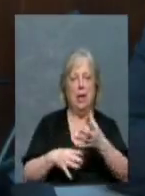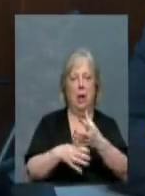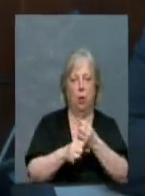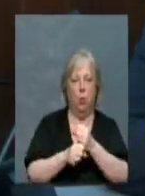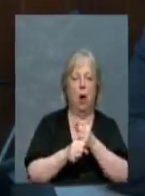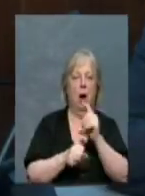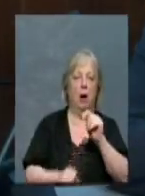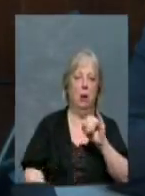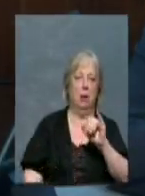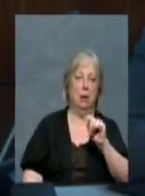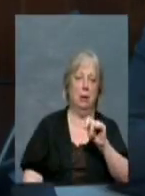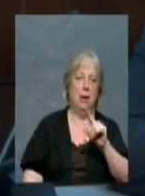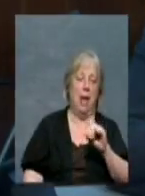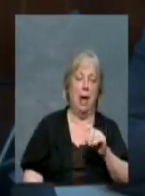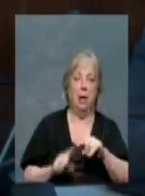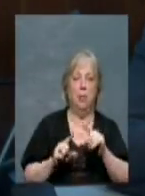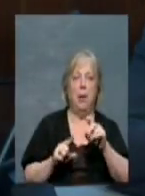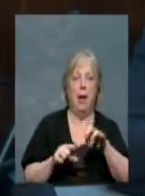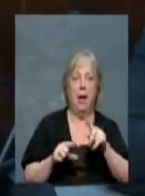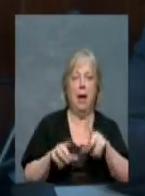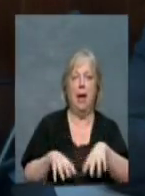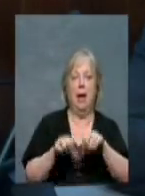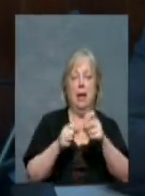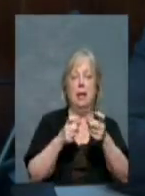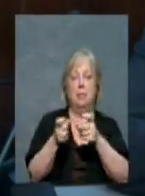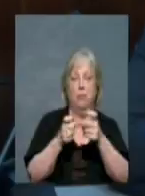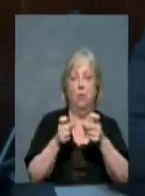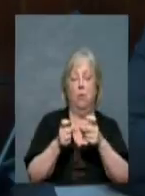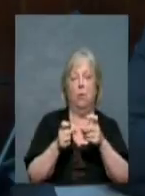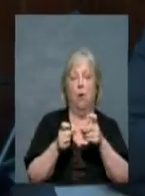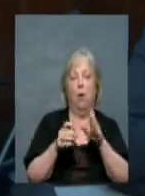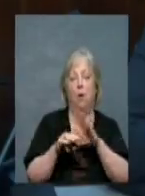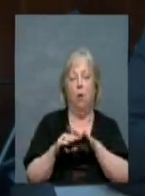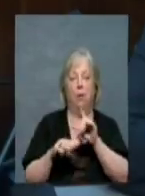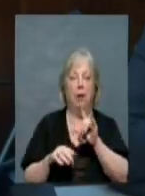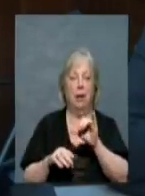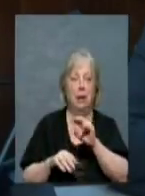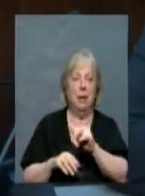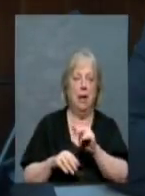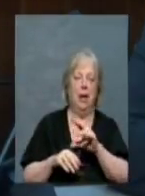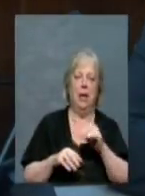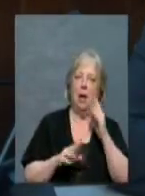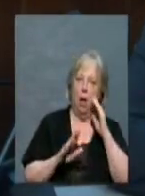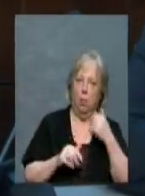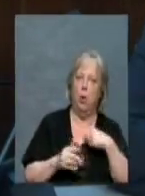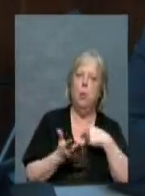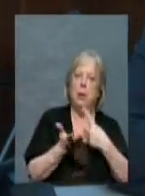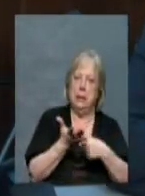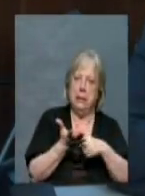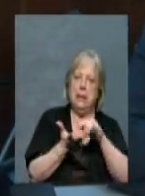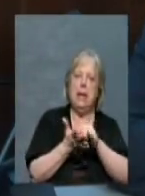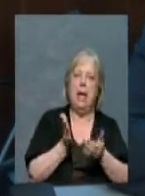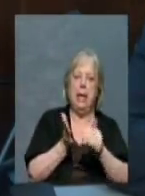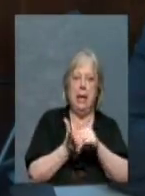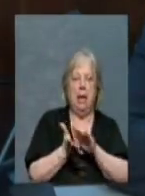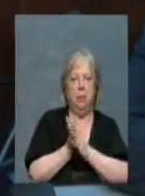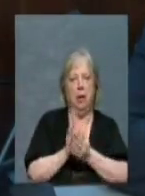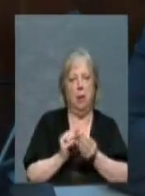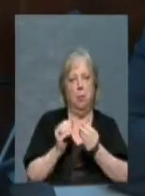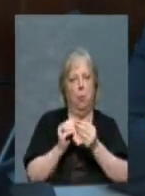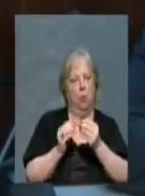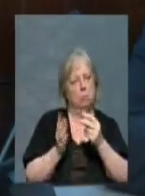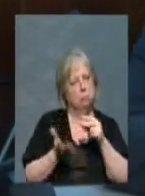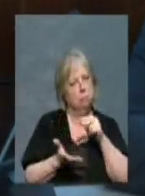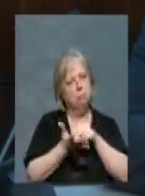to them by foreclosing on those liens. And so I hope we can have that discussion again about being more aggressive about when we